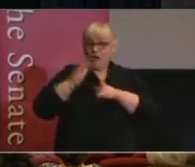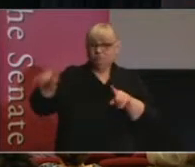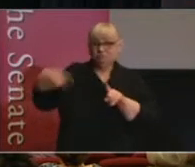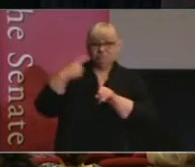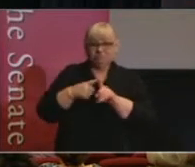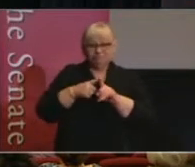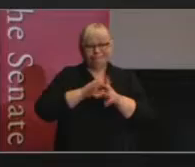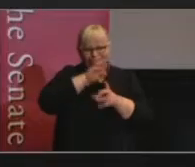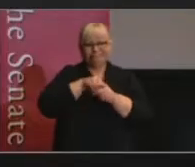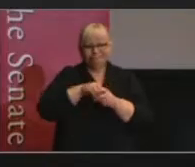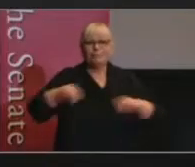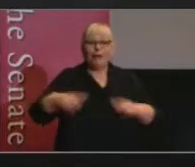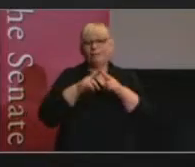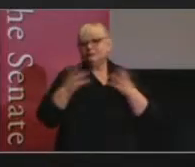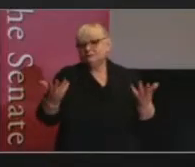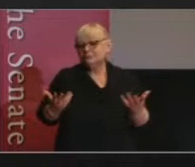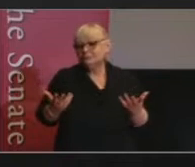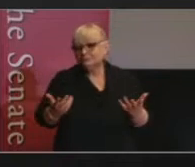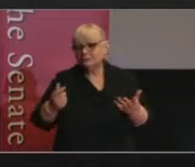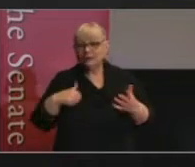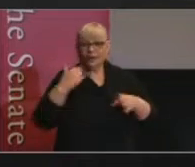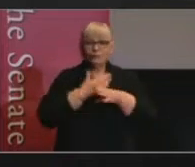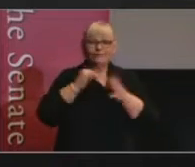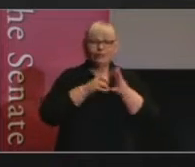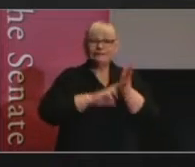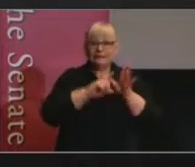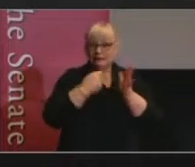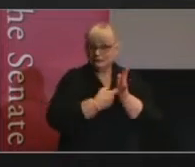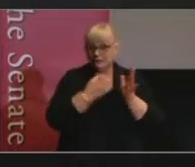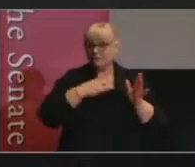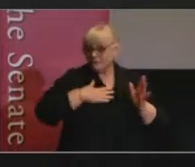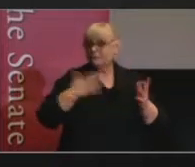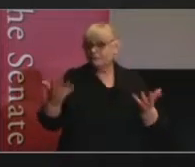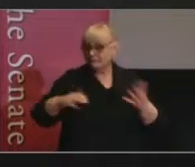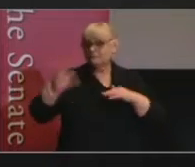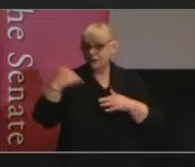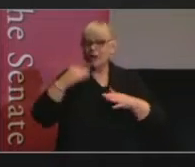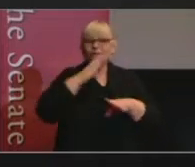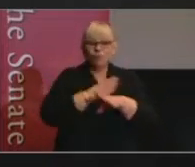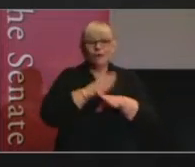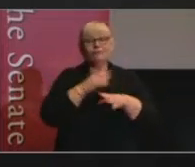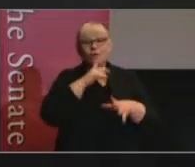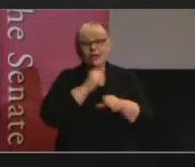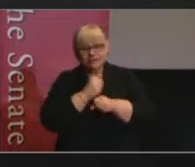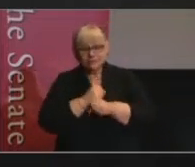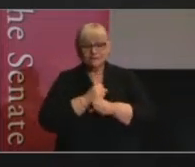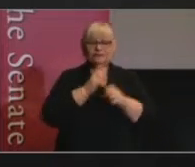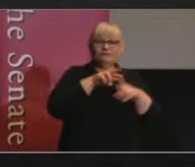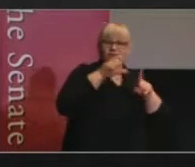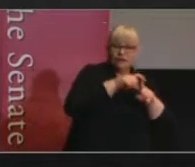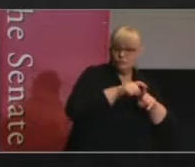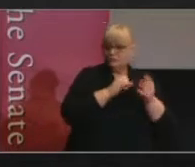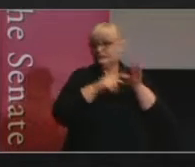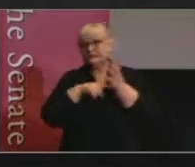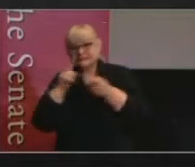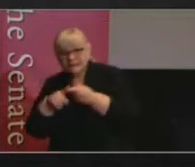has revolved around the parliament. I've worked for a senator myself. I've worked for government at the federal and state level. I've worked